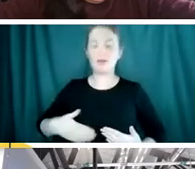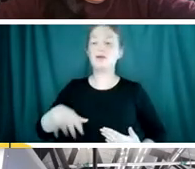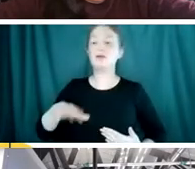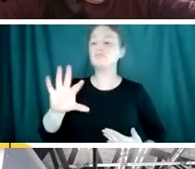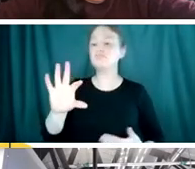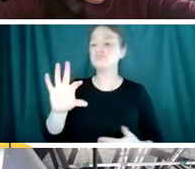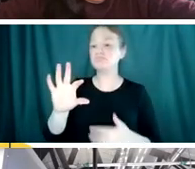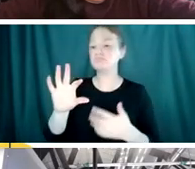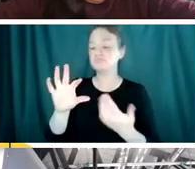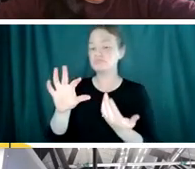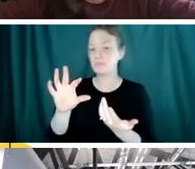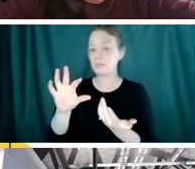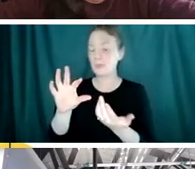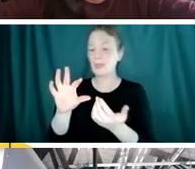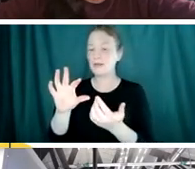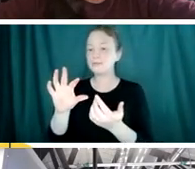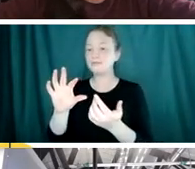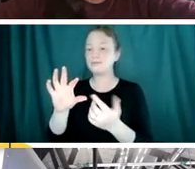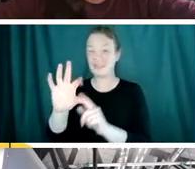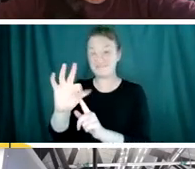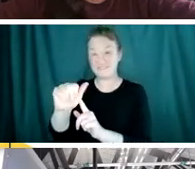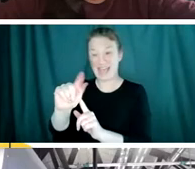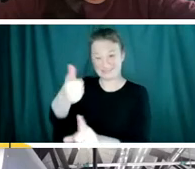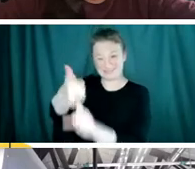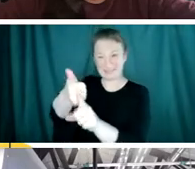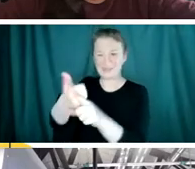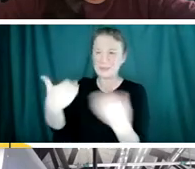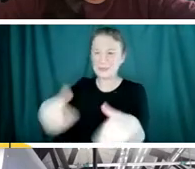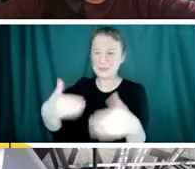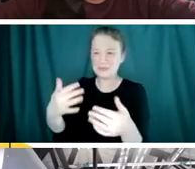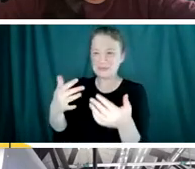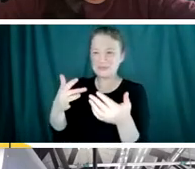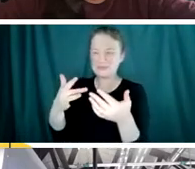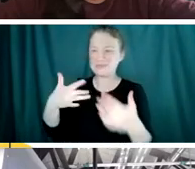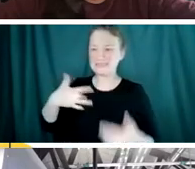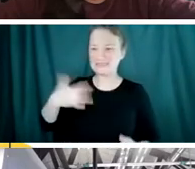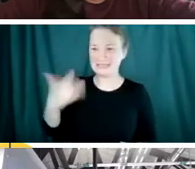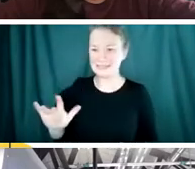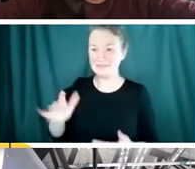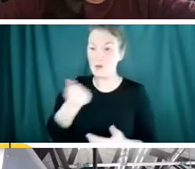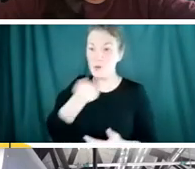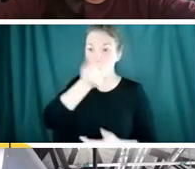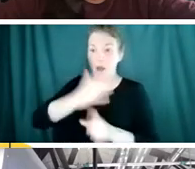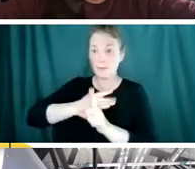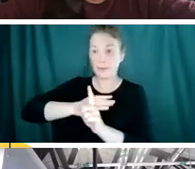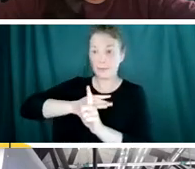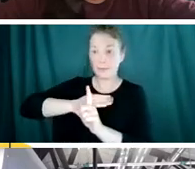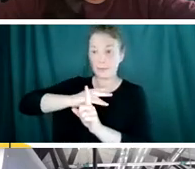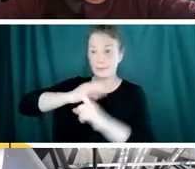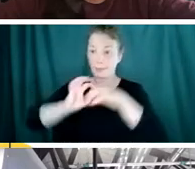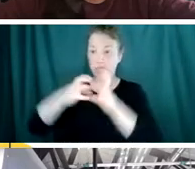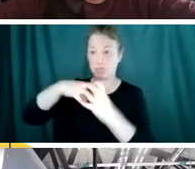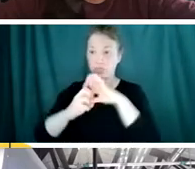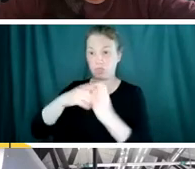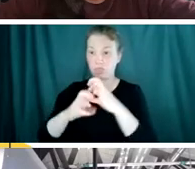genetic material that's temperature sensitive. It's the fat that goes around it. Because if you warm it up too much and shake it around too much as a